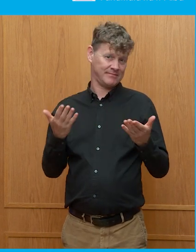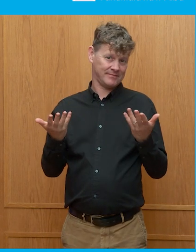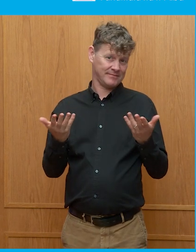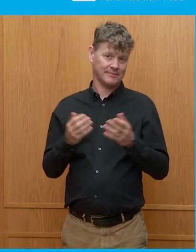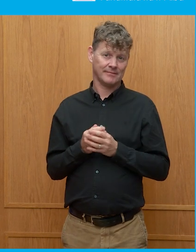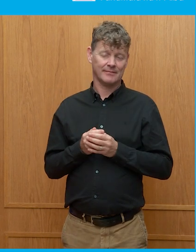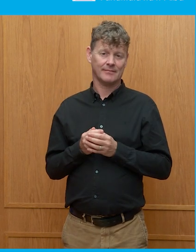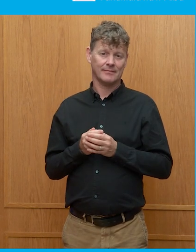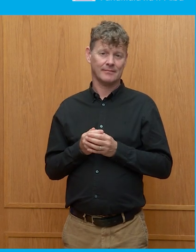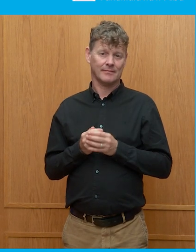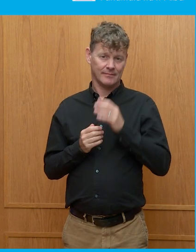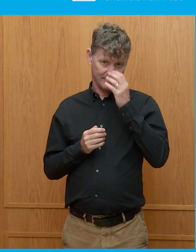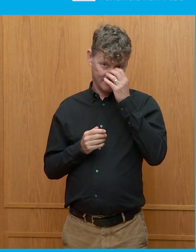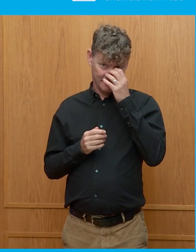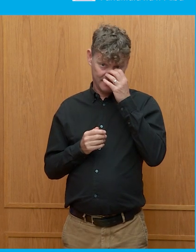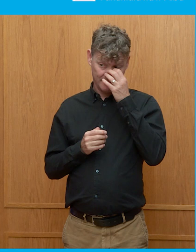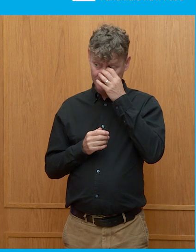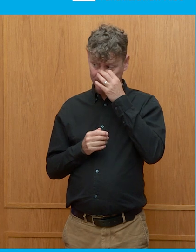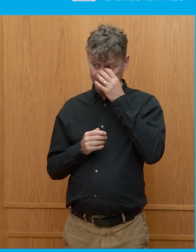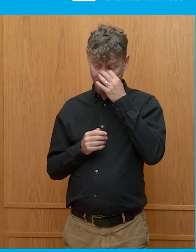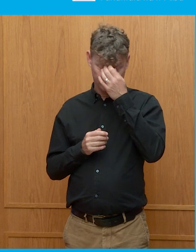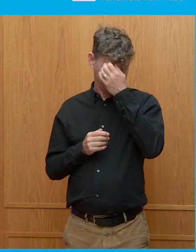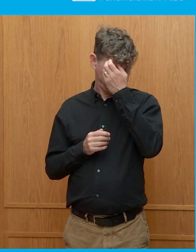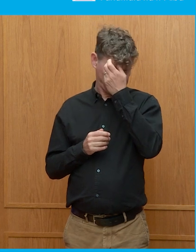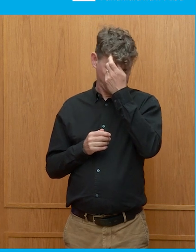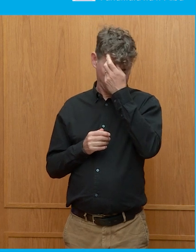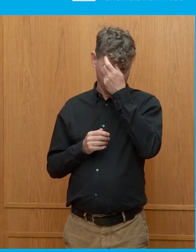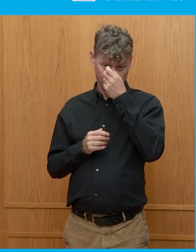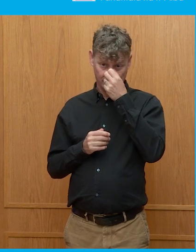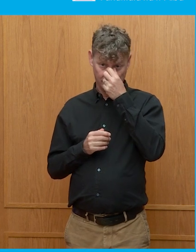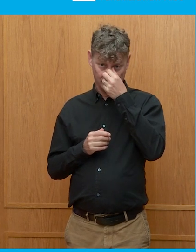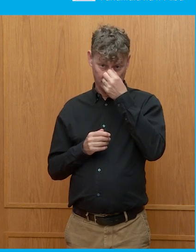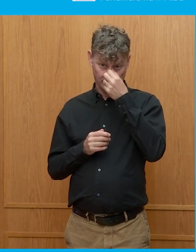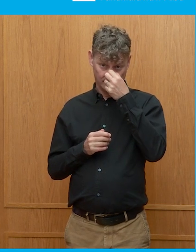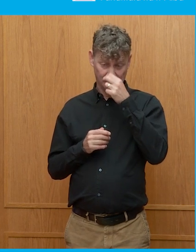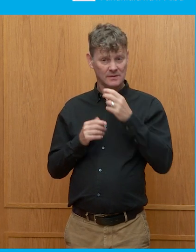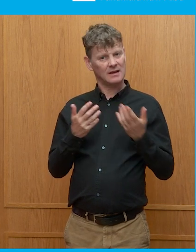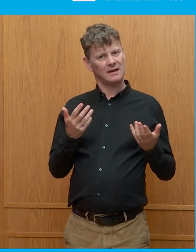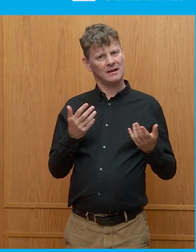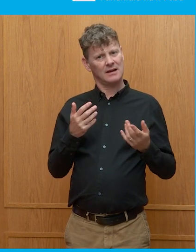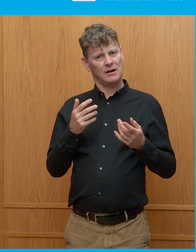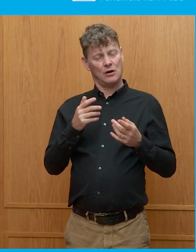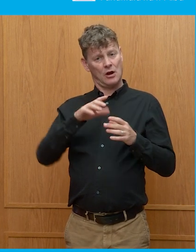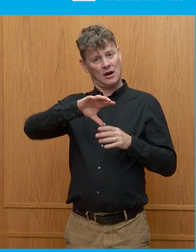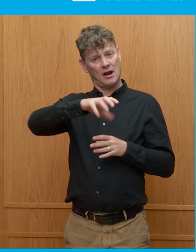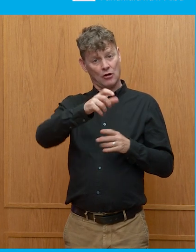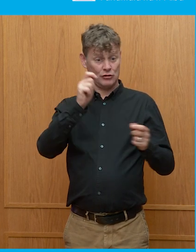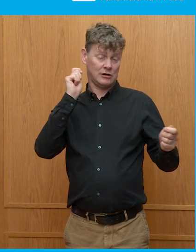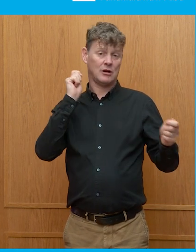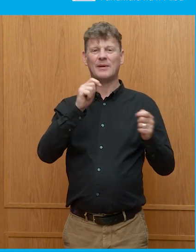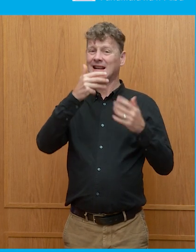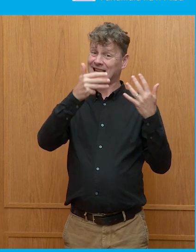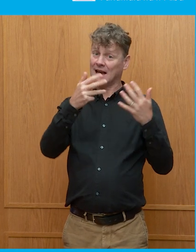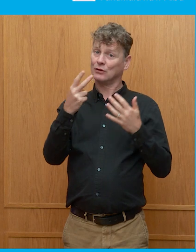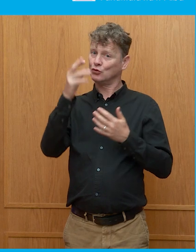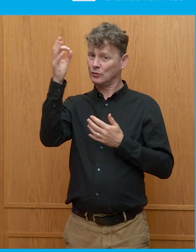profound change can therefore happen to a country, irrespective of whether the turnout is 92 percent, although it's very difficult to